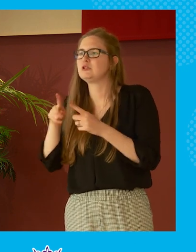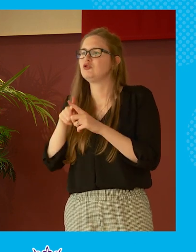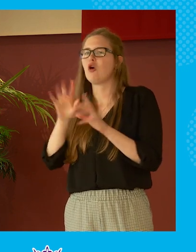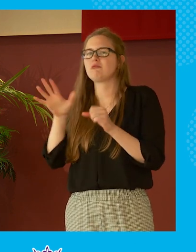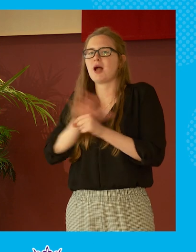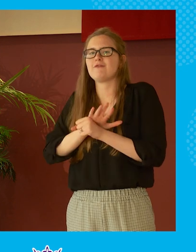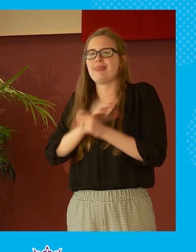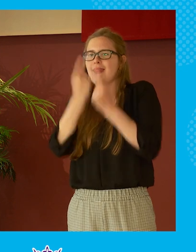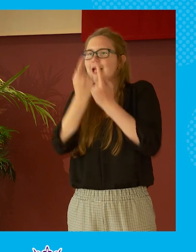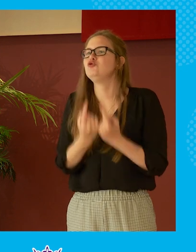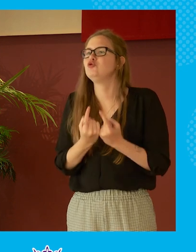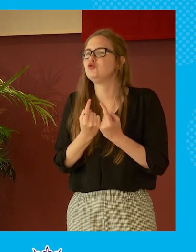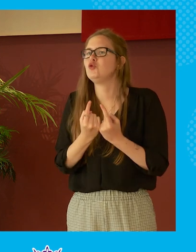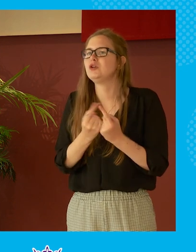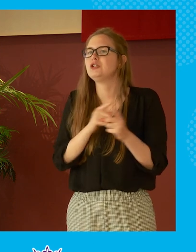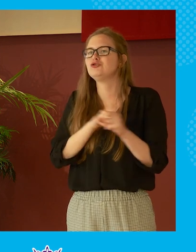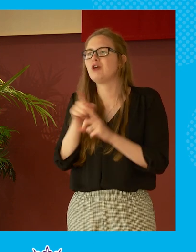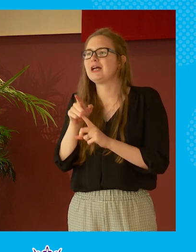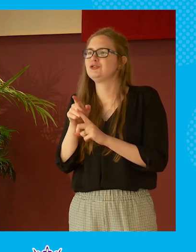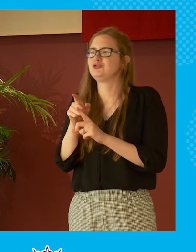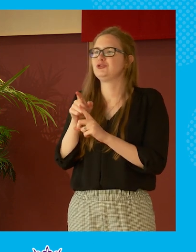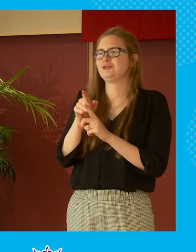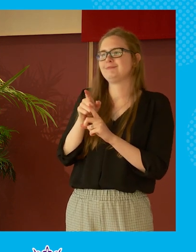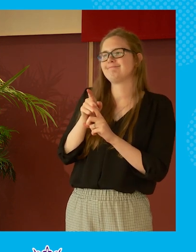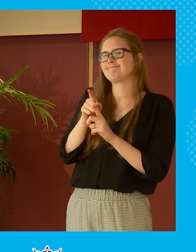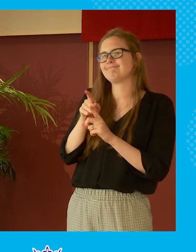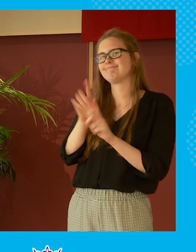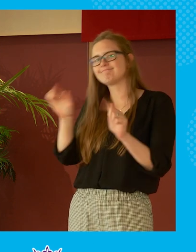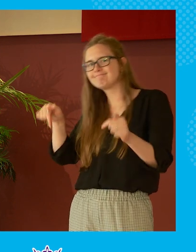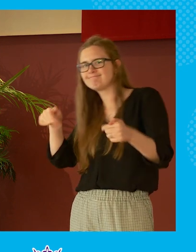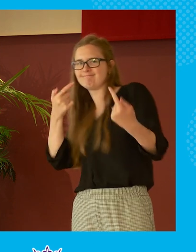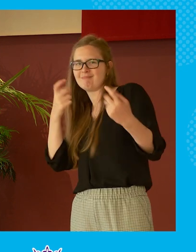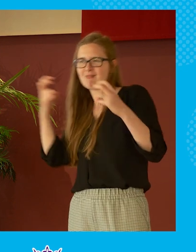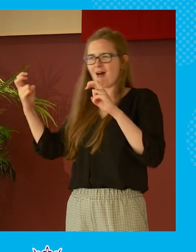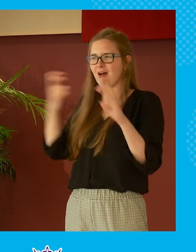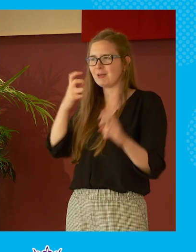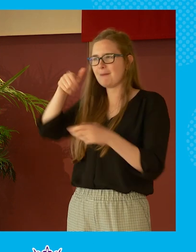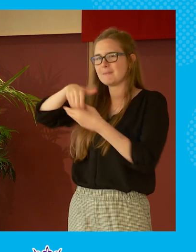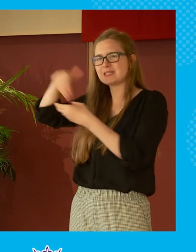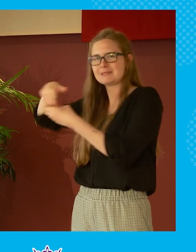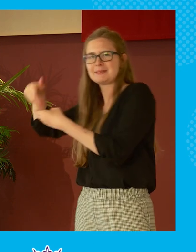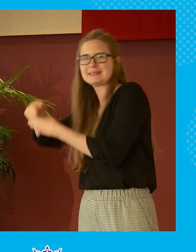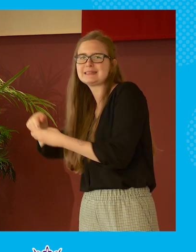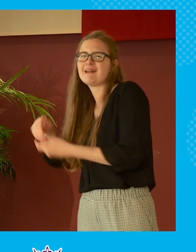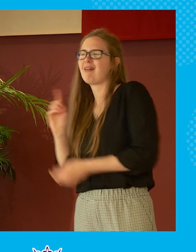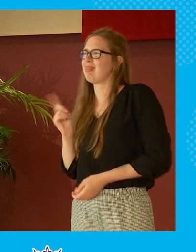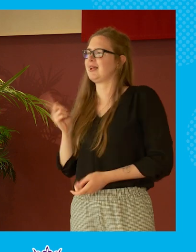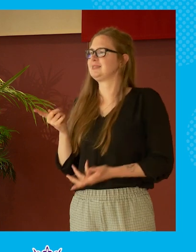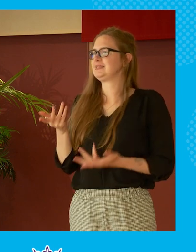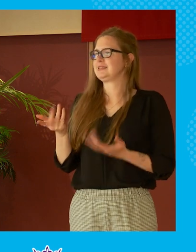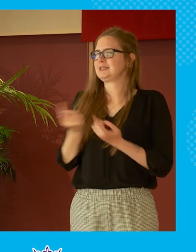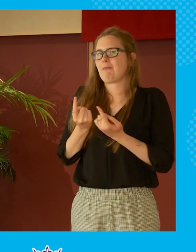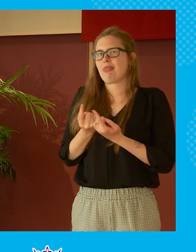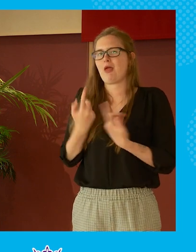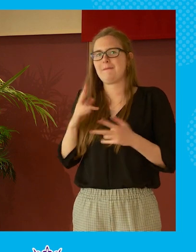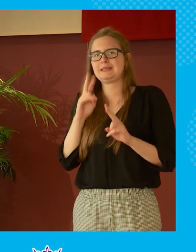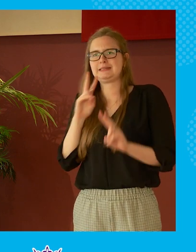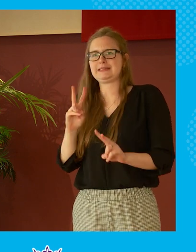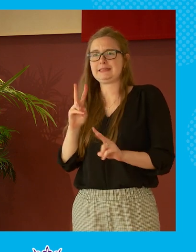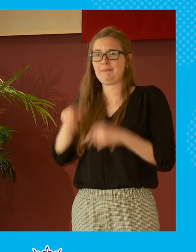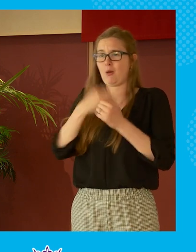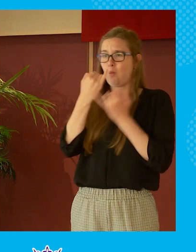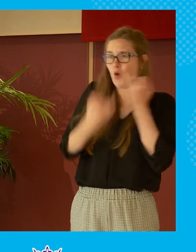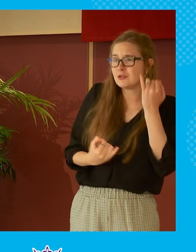you're actually just looking to take out um the the the the participant i mean is that is that something you've seen get